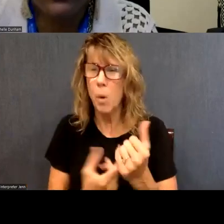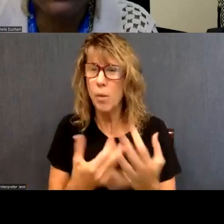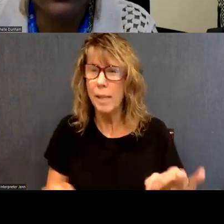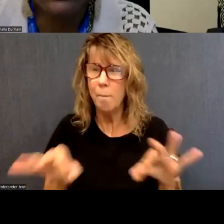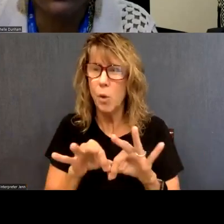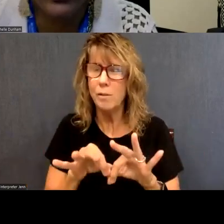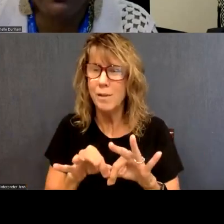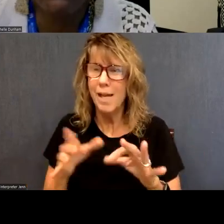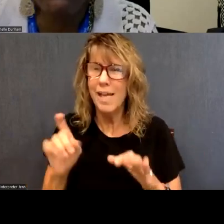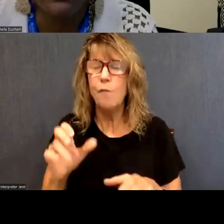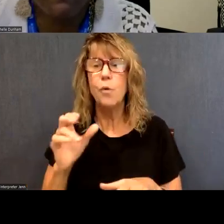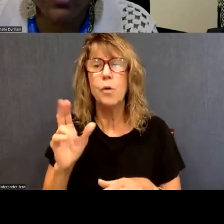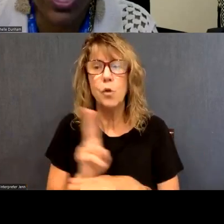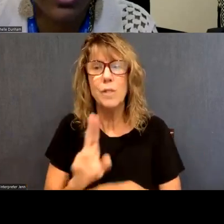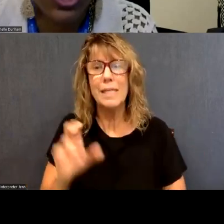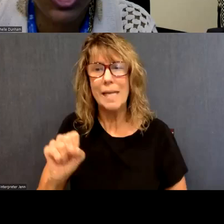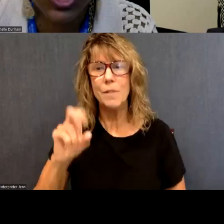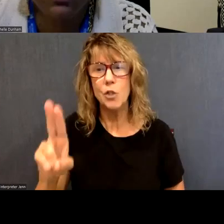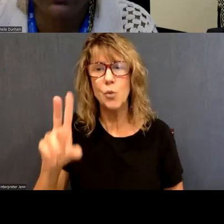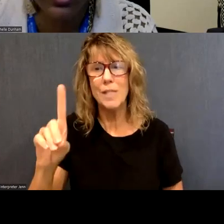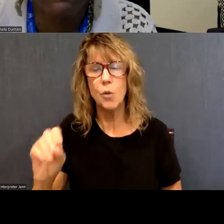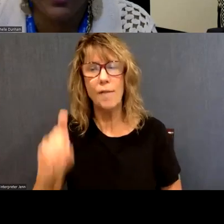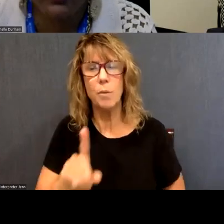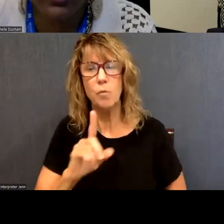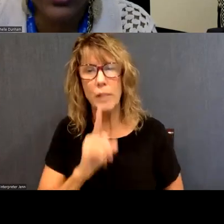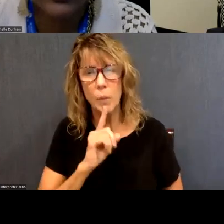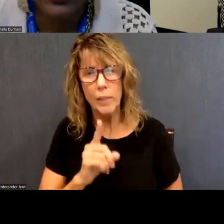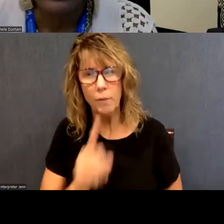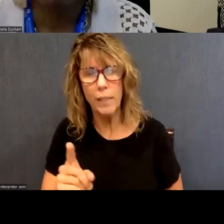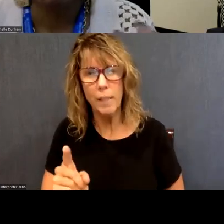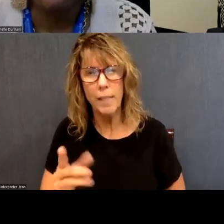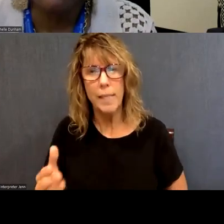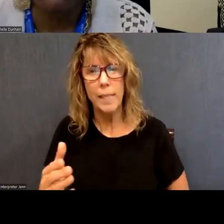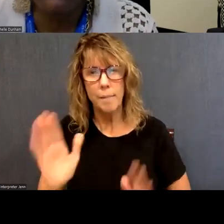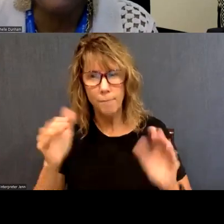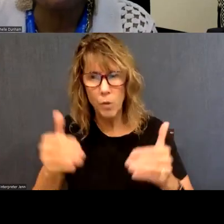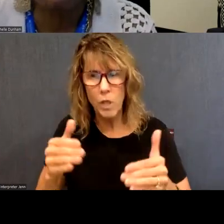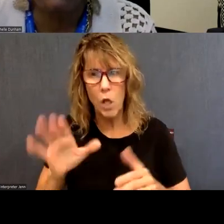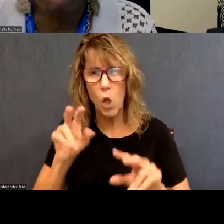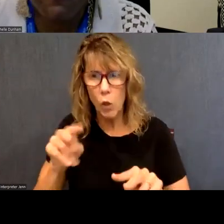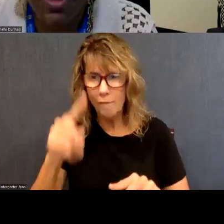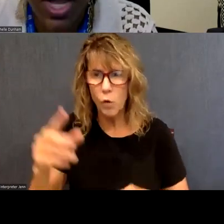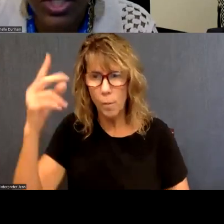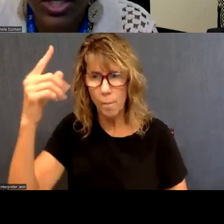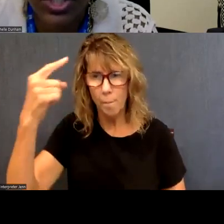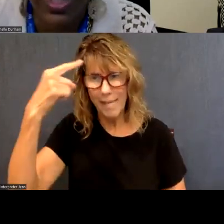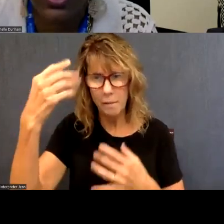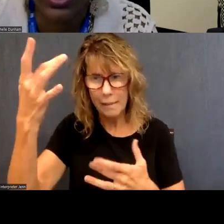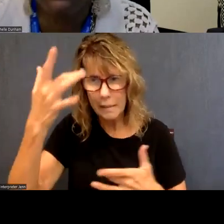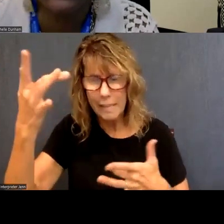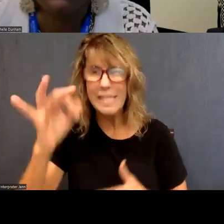treating substance use disorder, we have to be very, very conscientious about looking for mental illness. And if we're treating mental illness, we have to be very, very